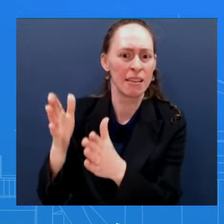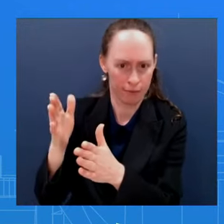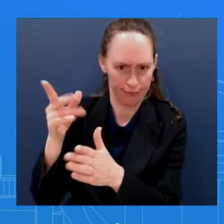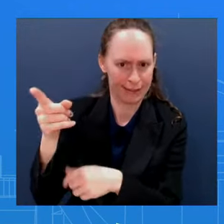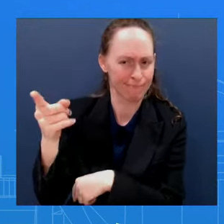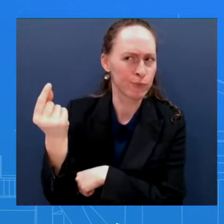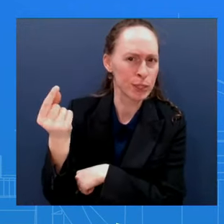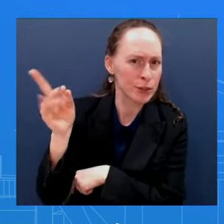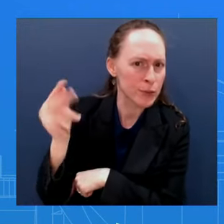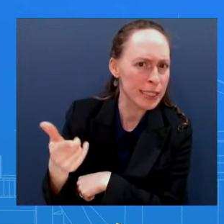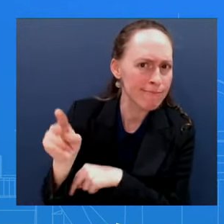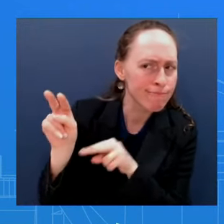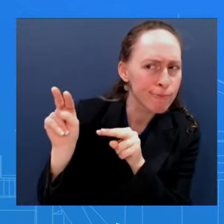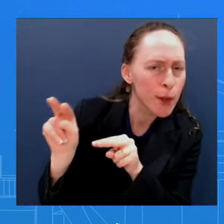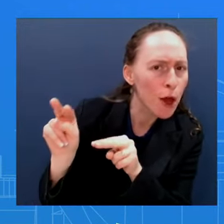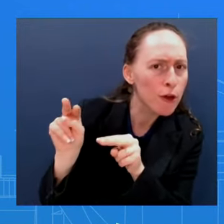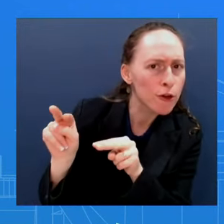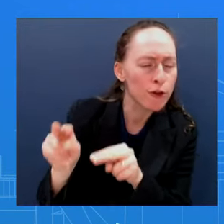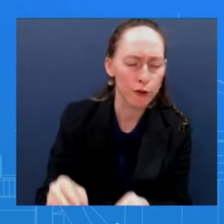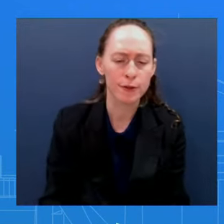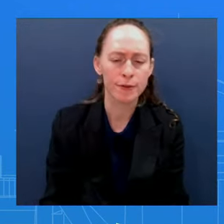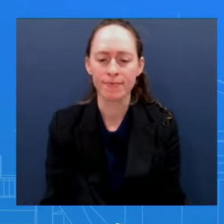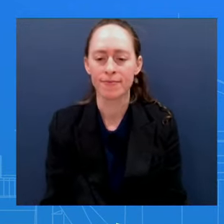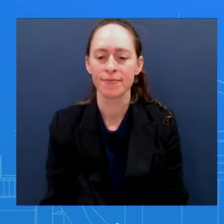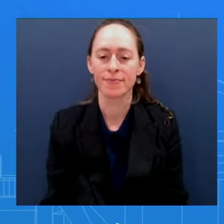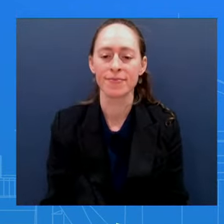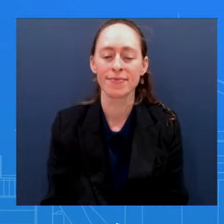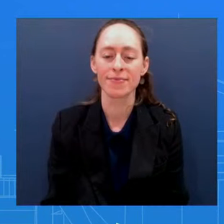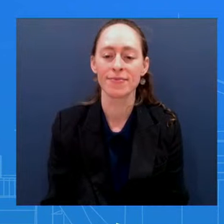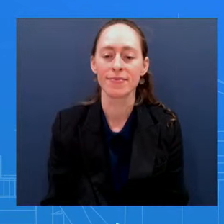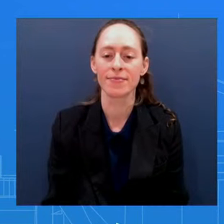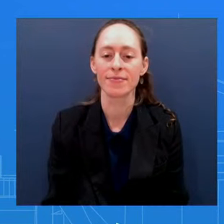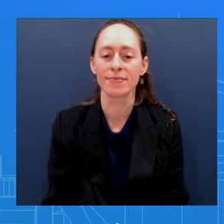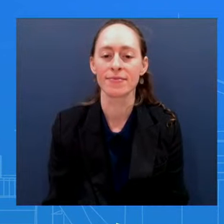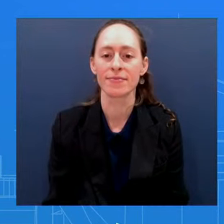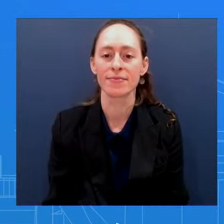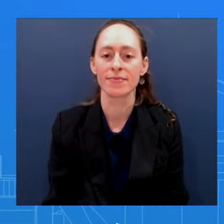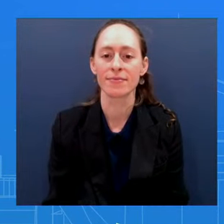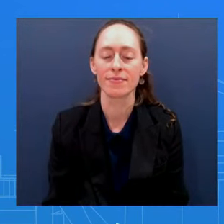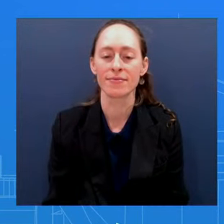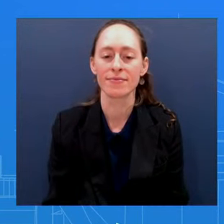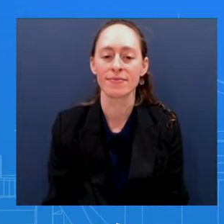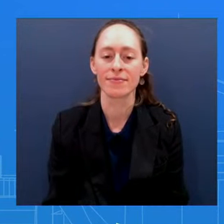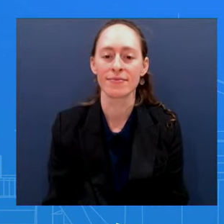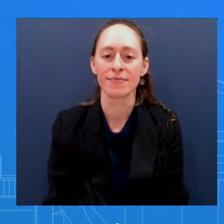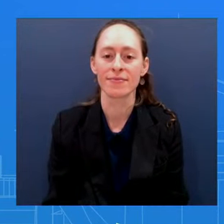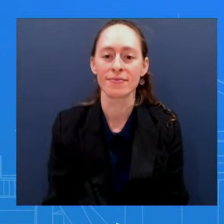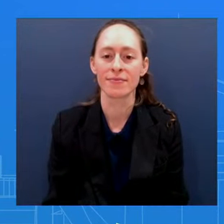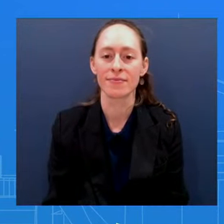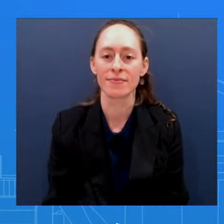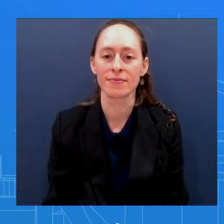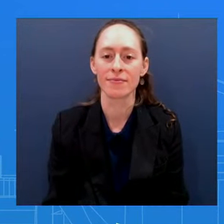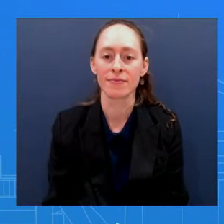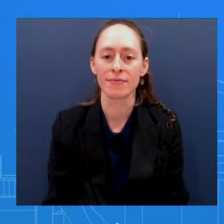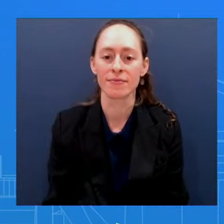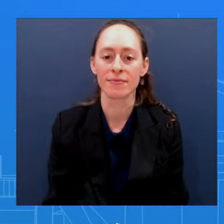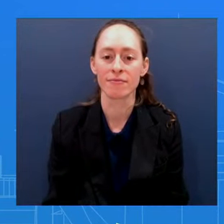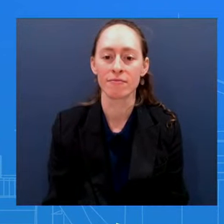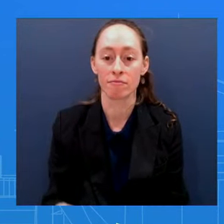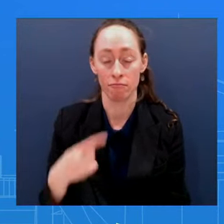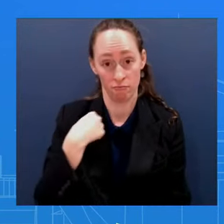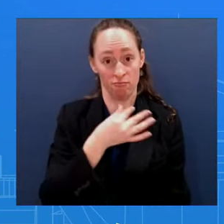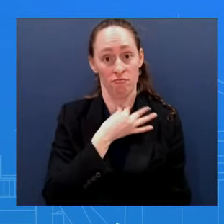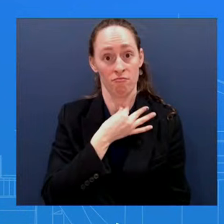Does the U.S. believe that all of the remaining hostages are being held in Rafa? And if so, given that that would include